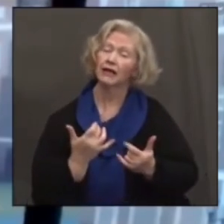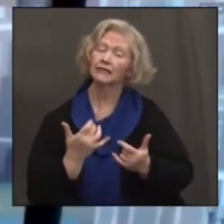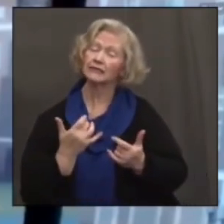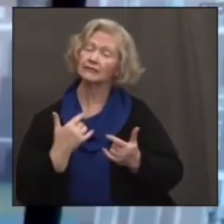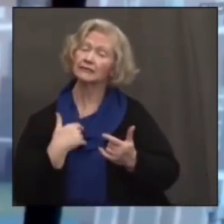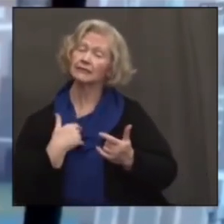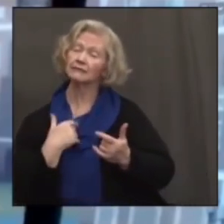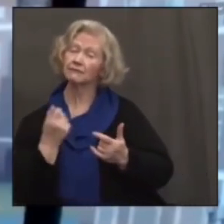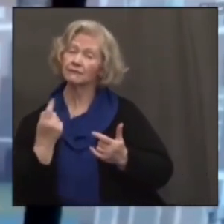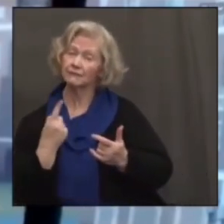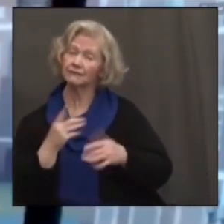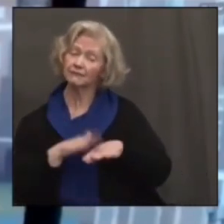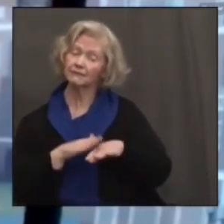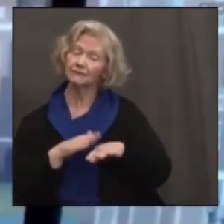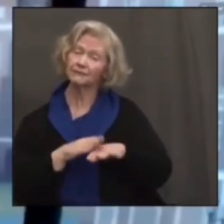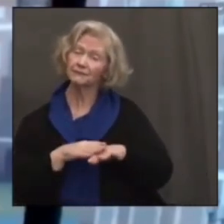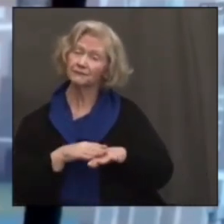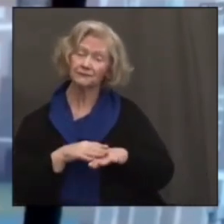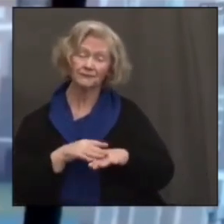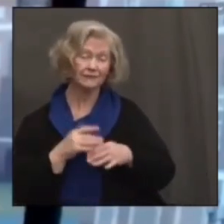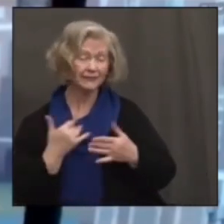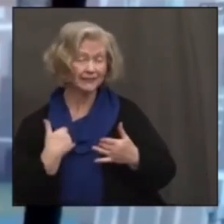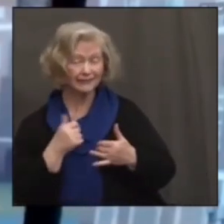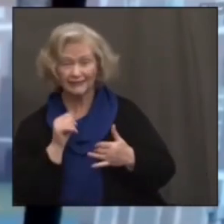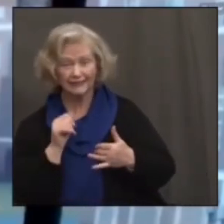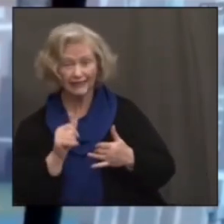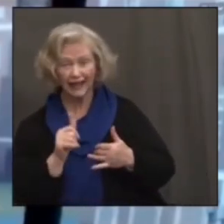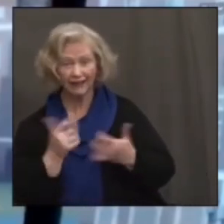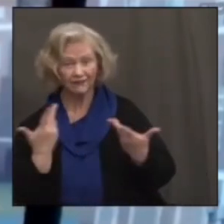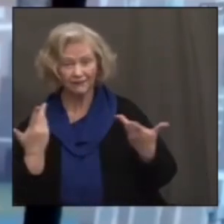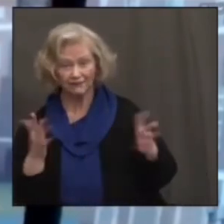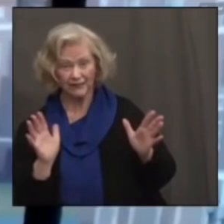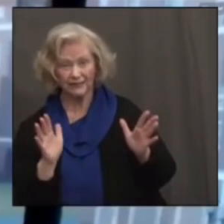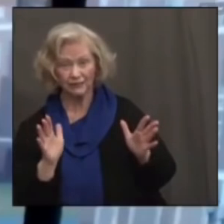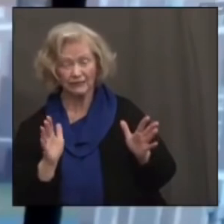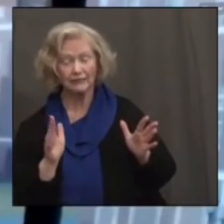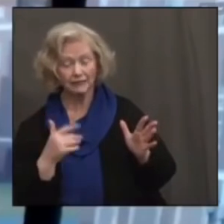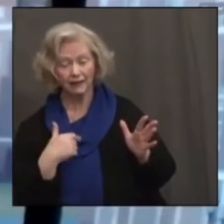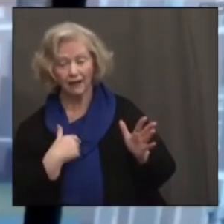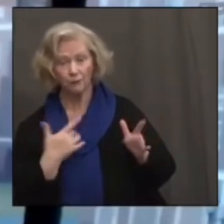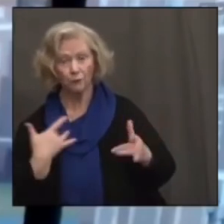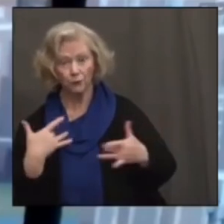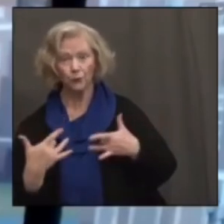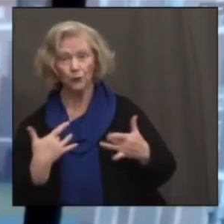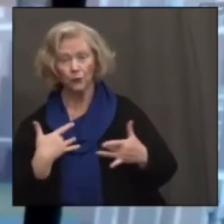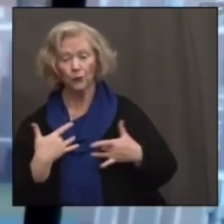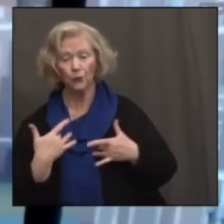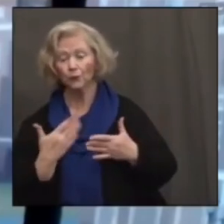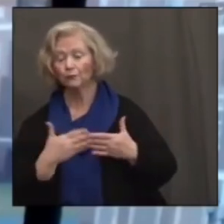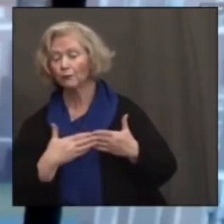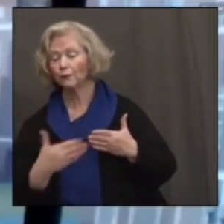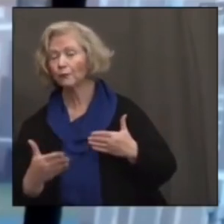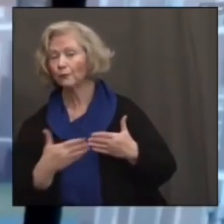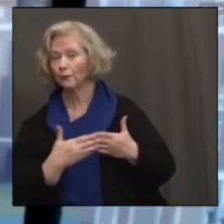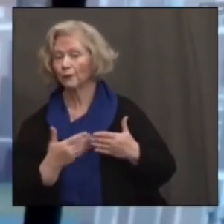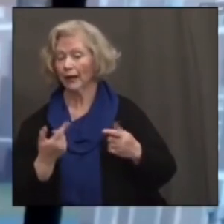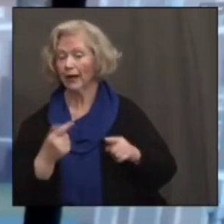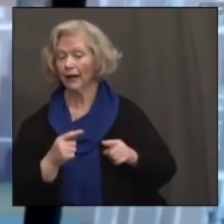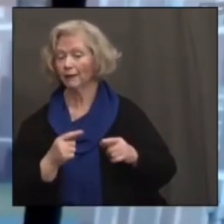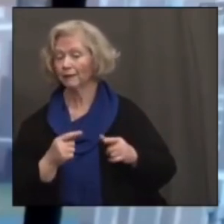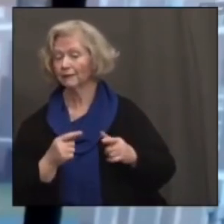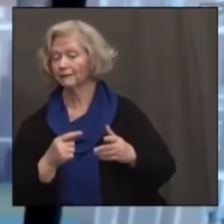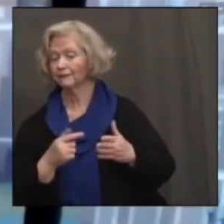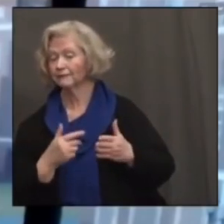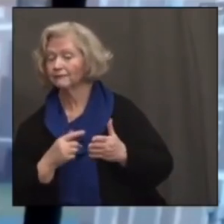that we're not clear of COVID at the present. And I'm actually concerned about what will happen or may happen in the next weeks or